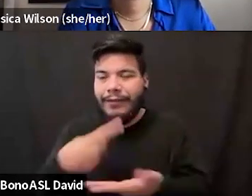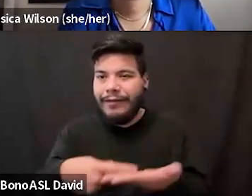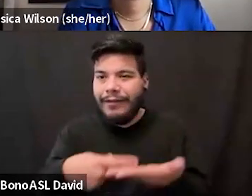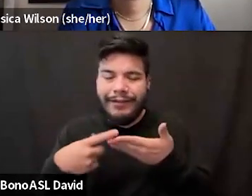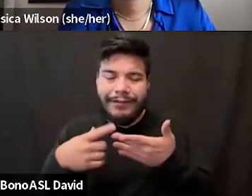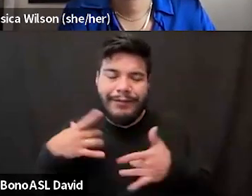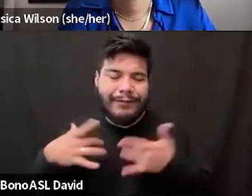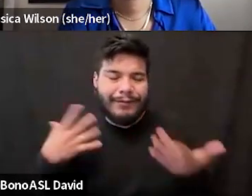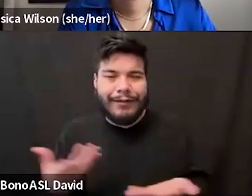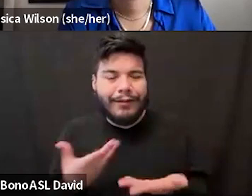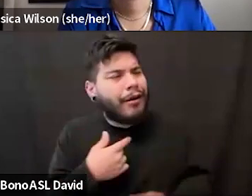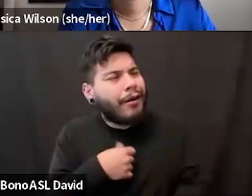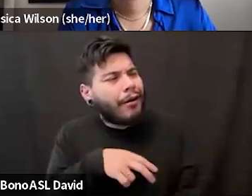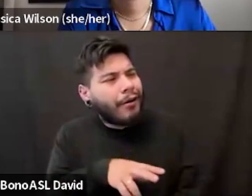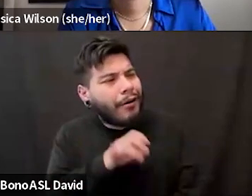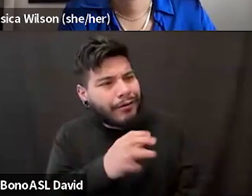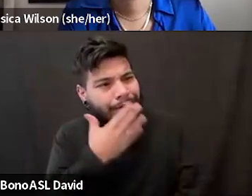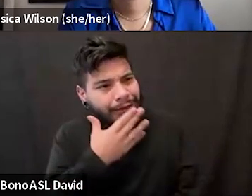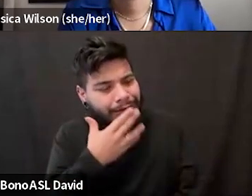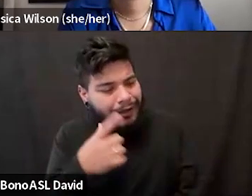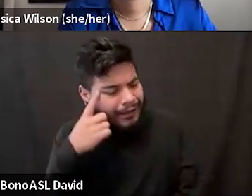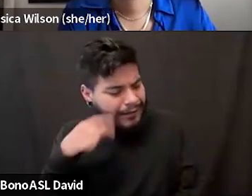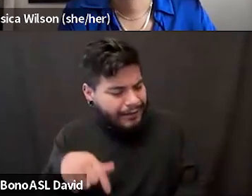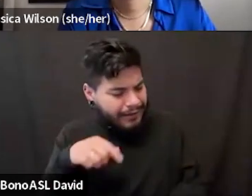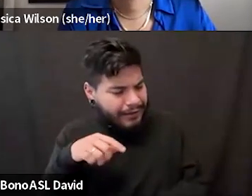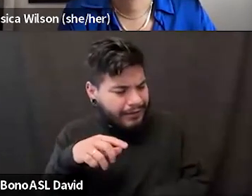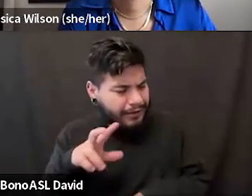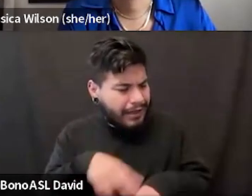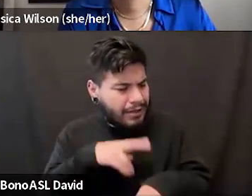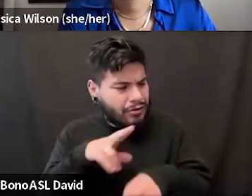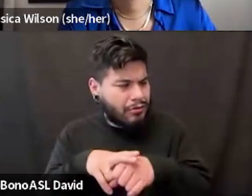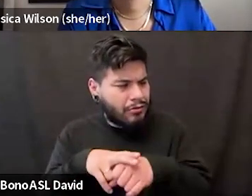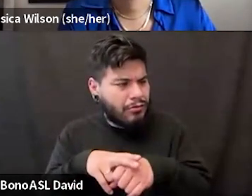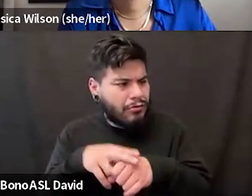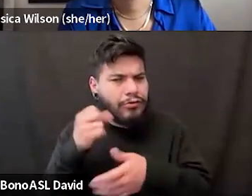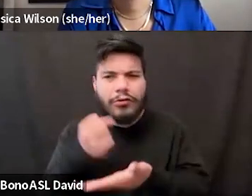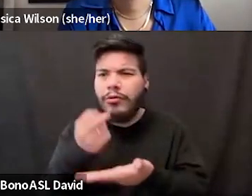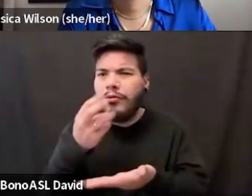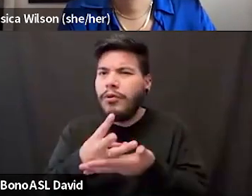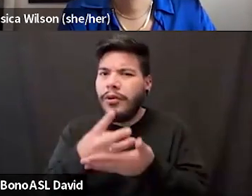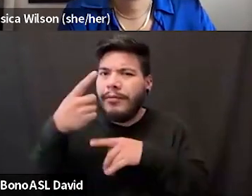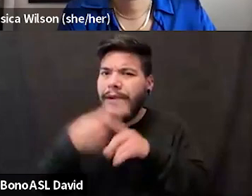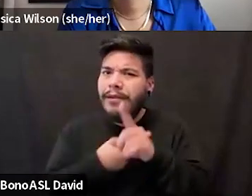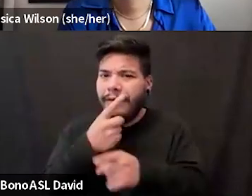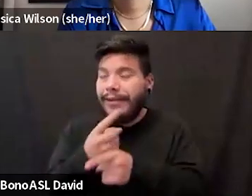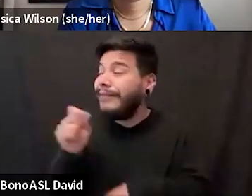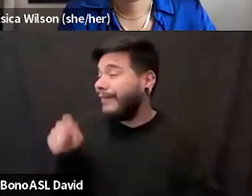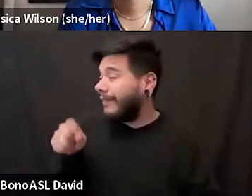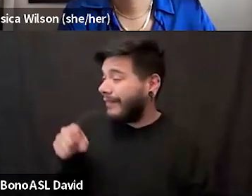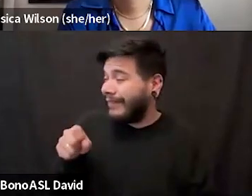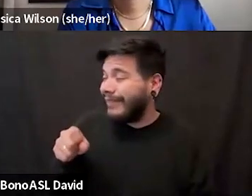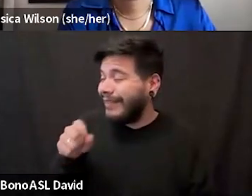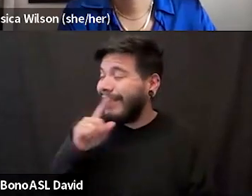Thank you. And I think I saw earlier today, this is National Social Workers Month? It is. It is.